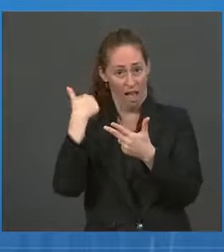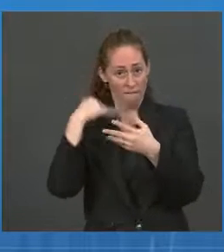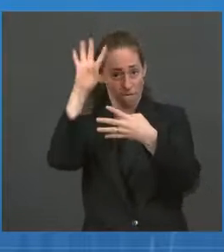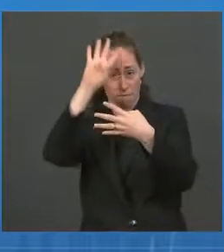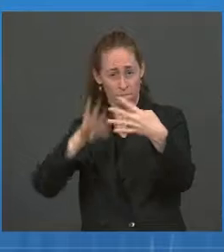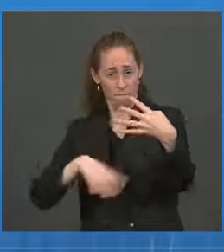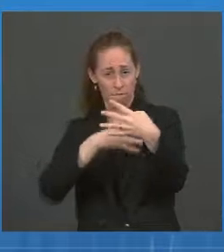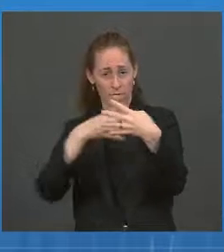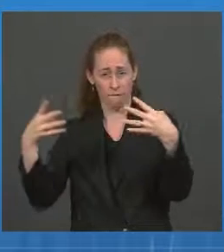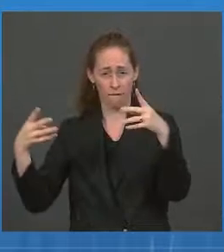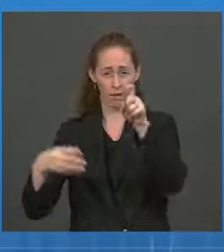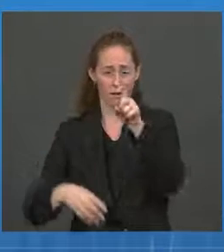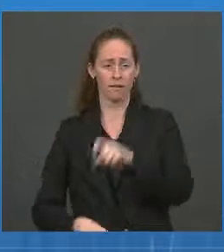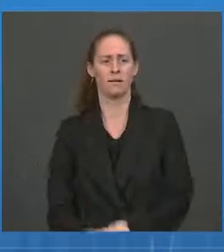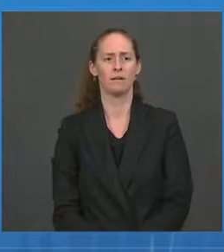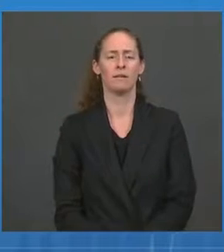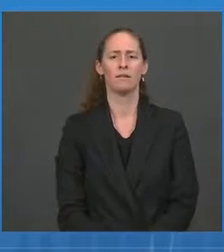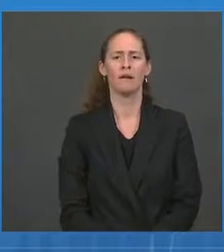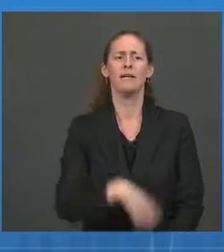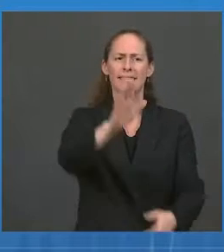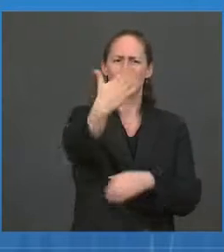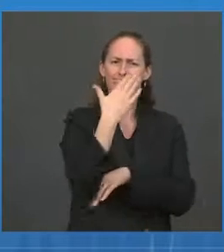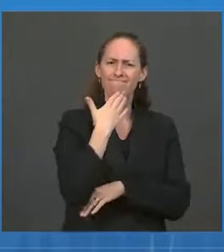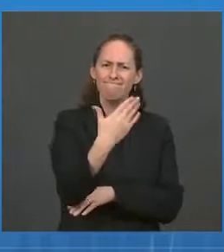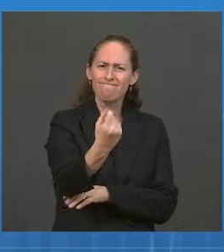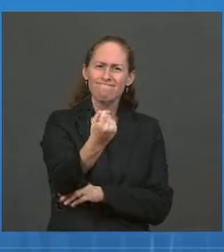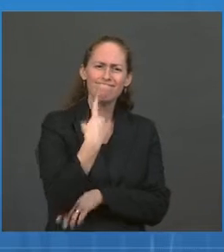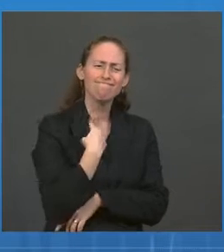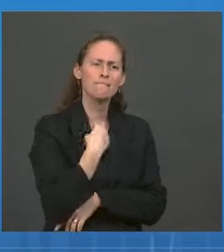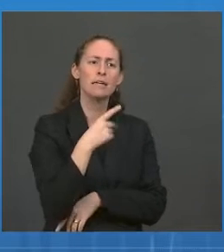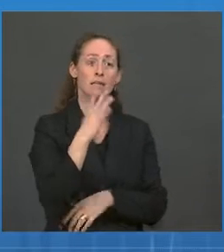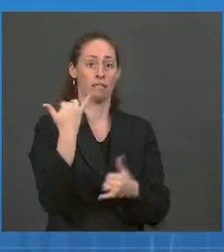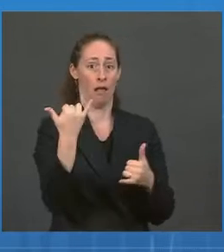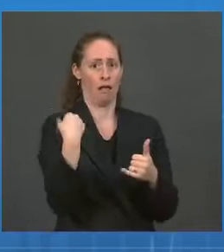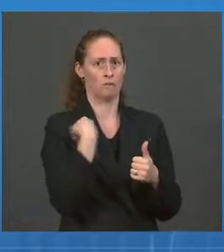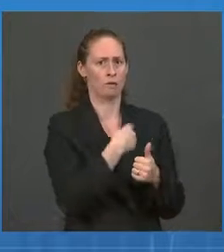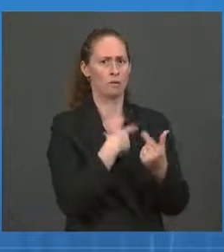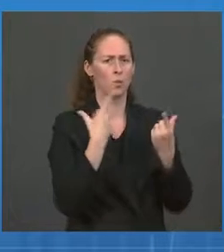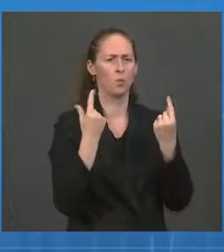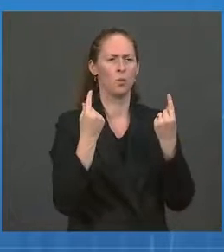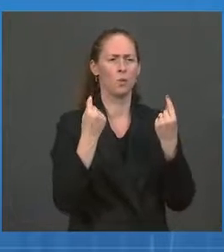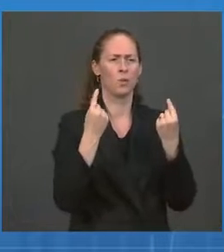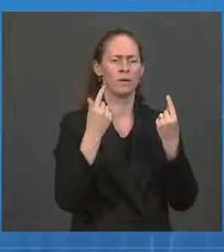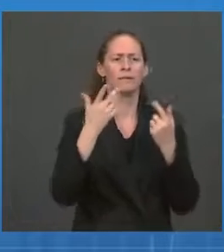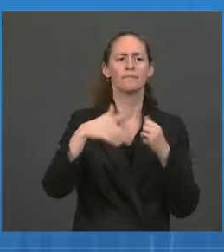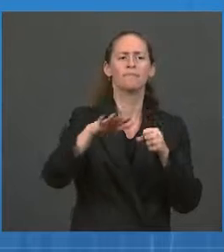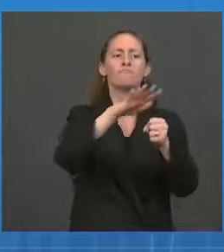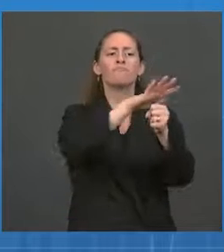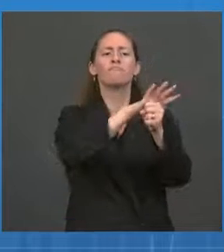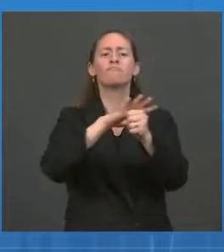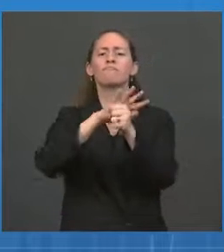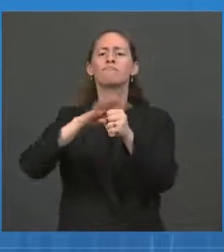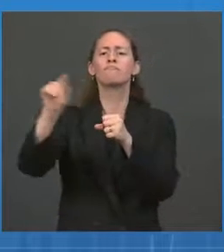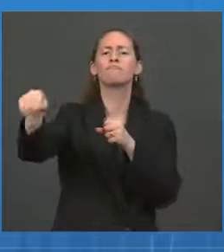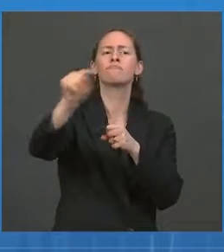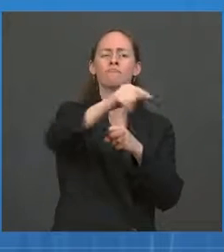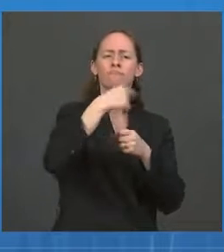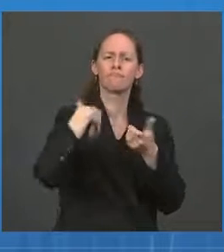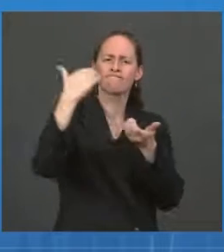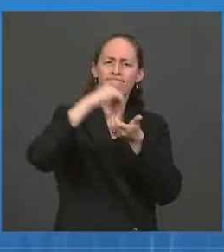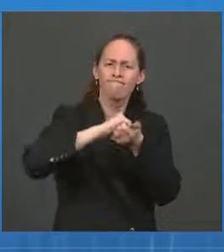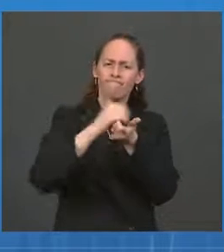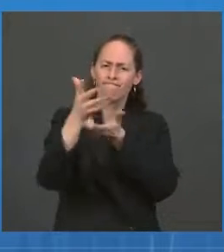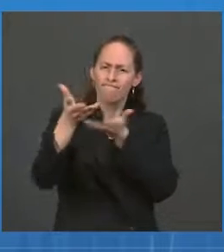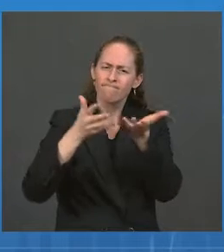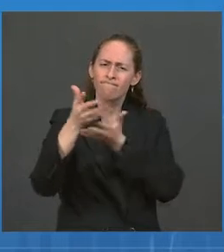We are closely. Thank you for the question. We are closely working with jurisdictions to make sure that they understand what